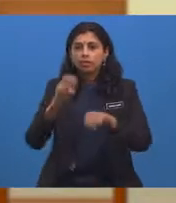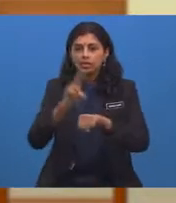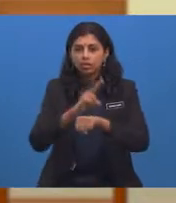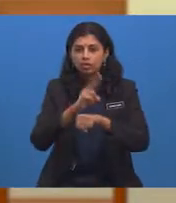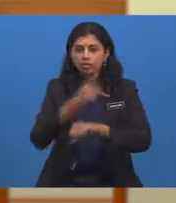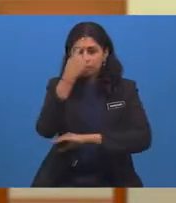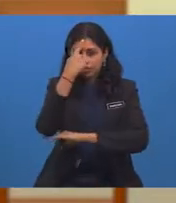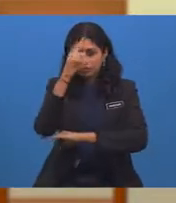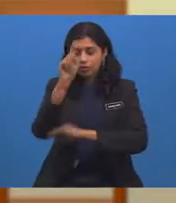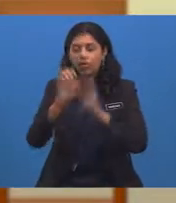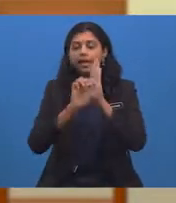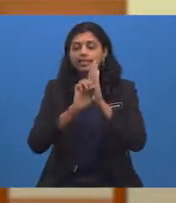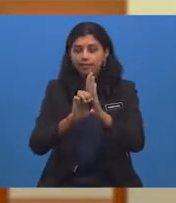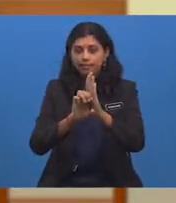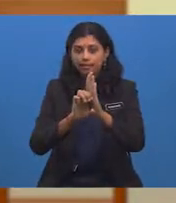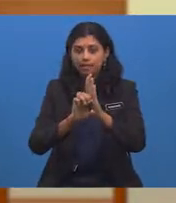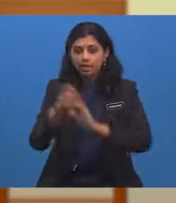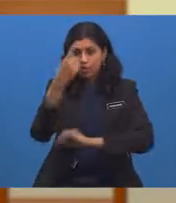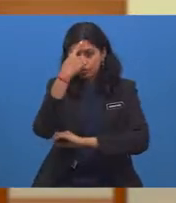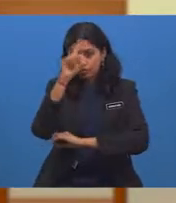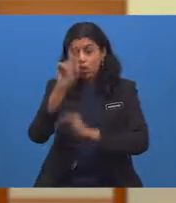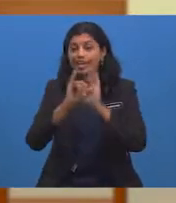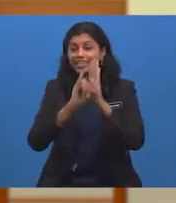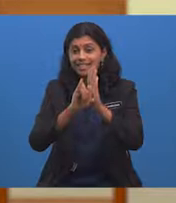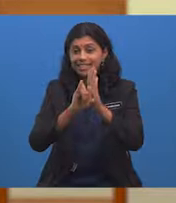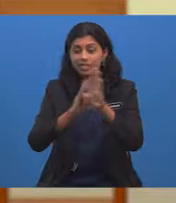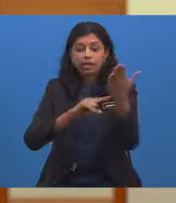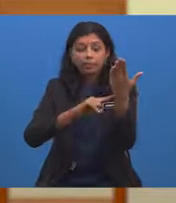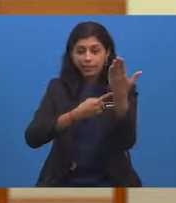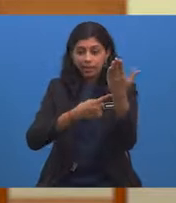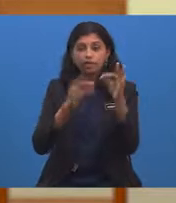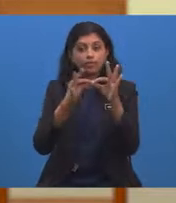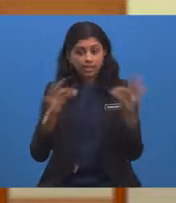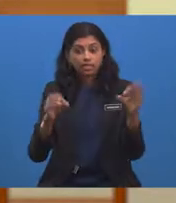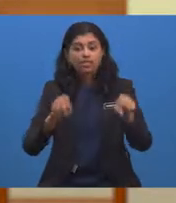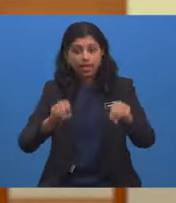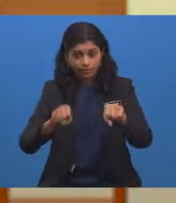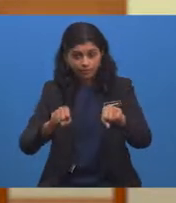and for instance, at the beginning of a sentence